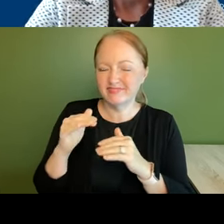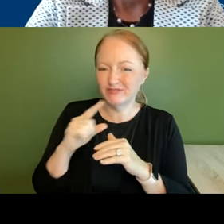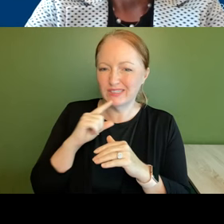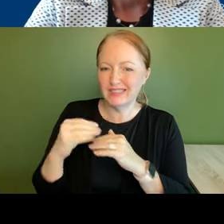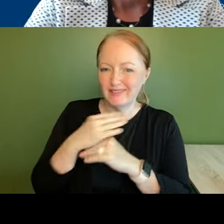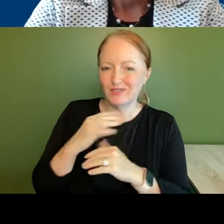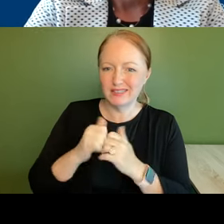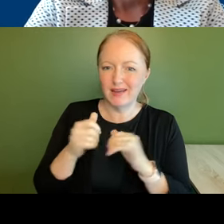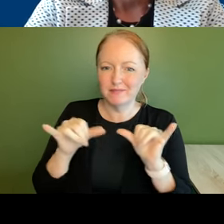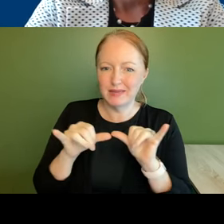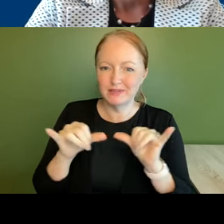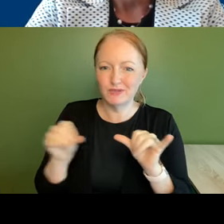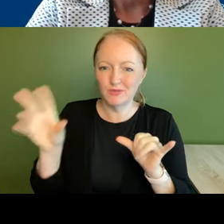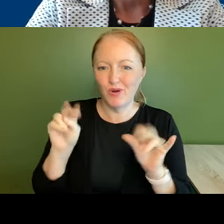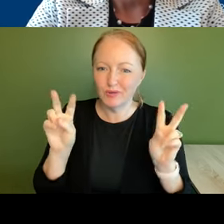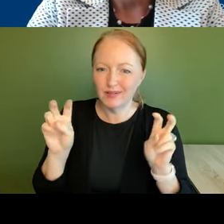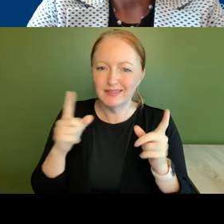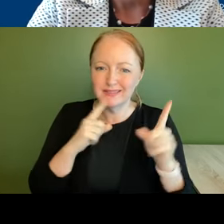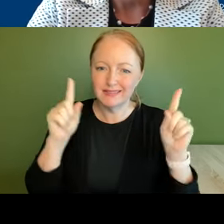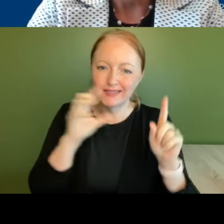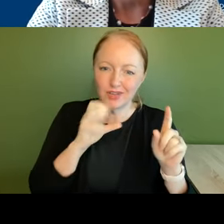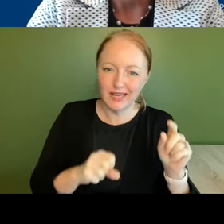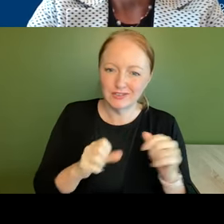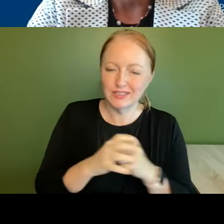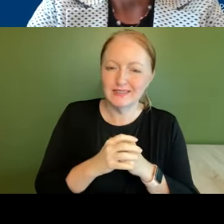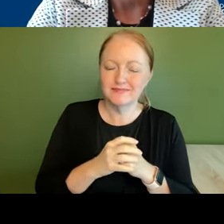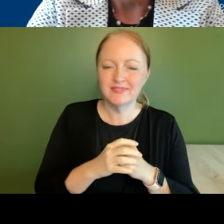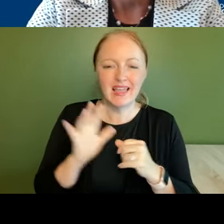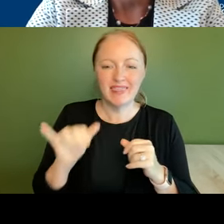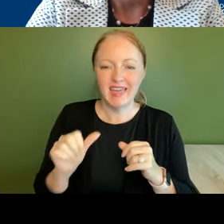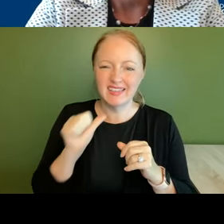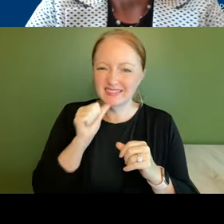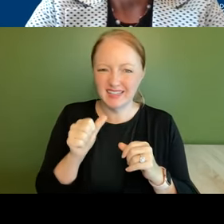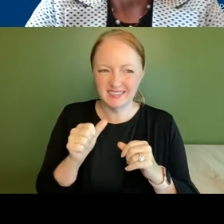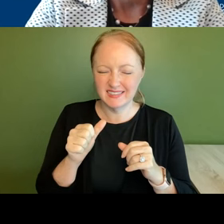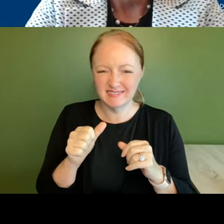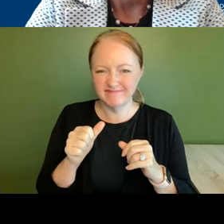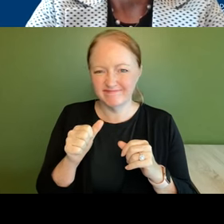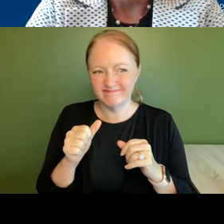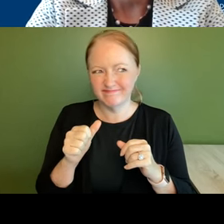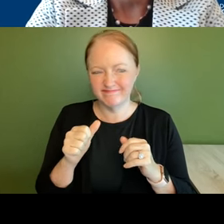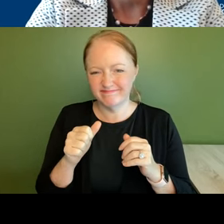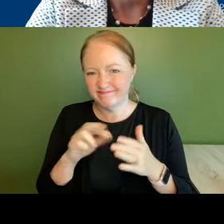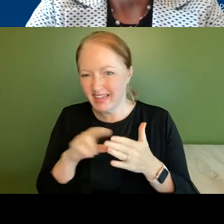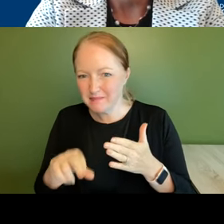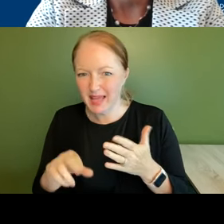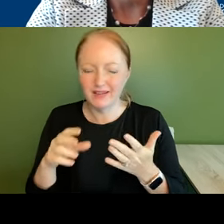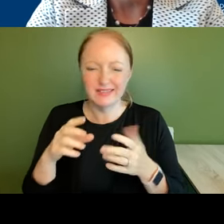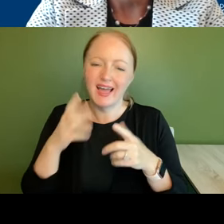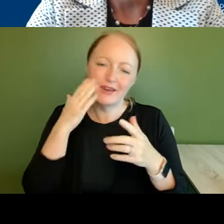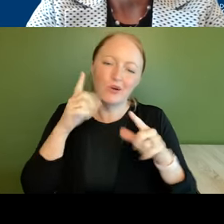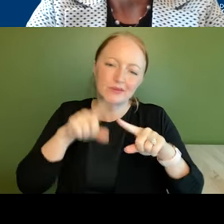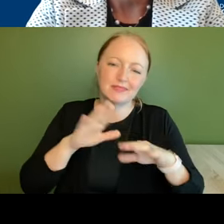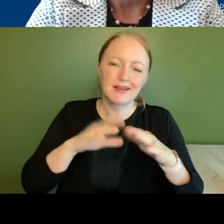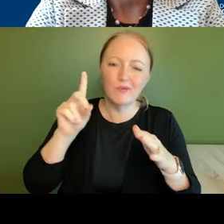measures their own quote unquote successful aging and and that doesn't come out and i realize a lot of this is based on what data might be